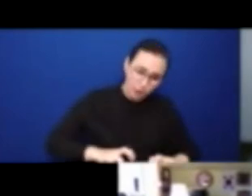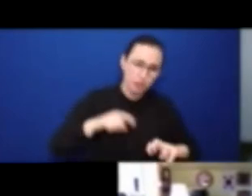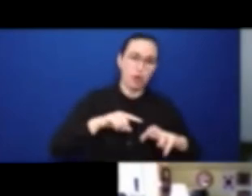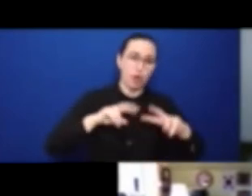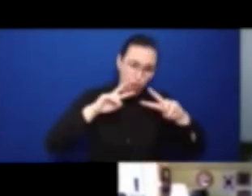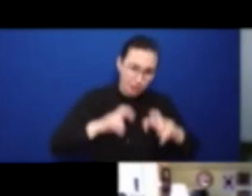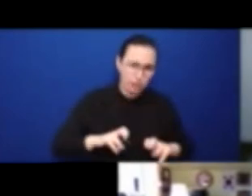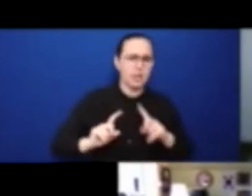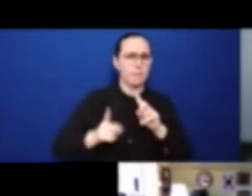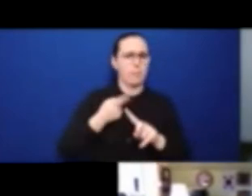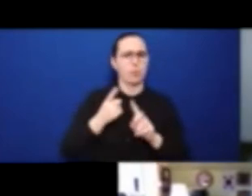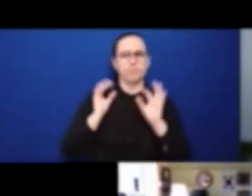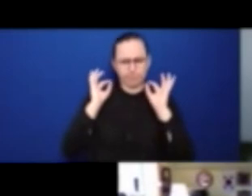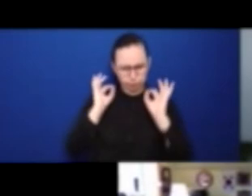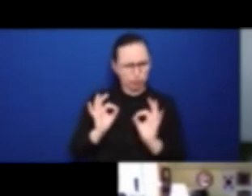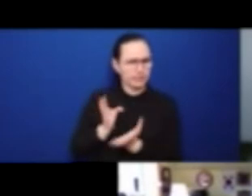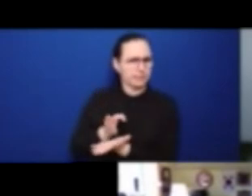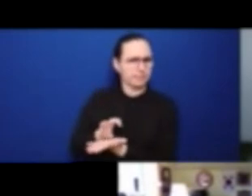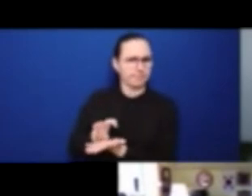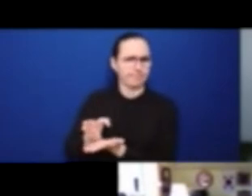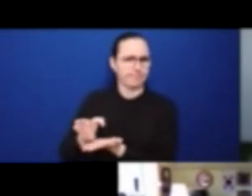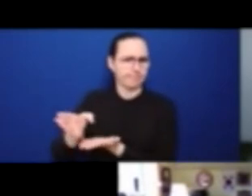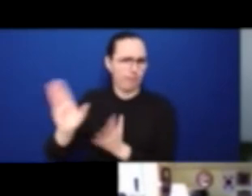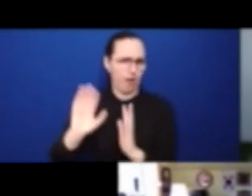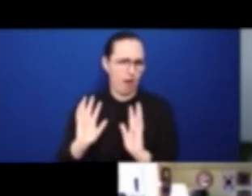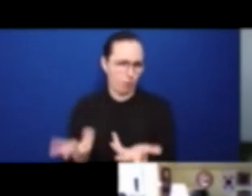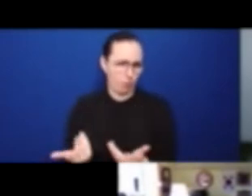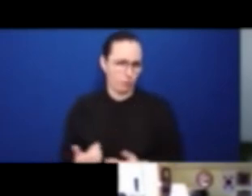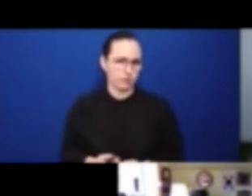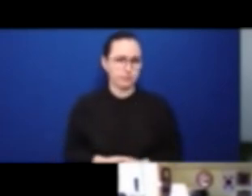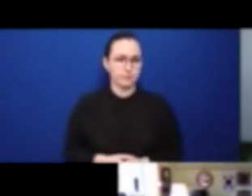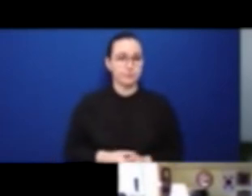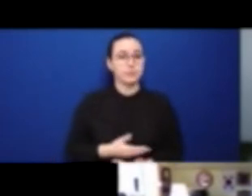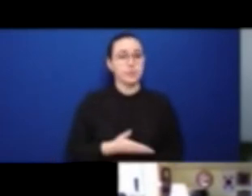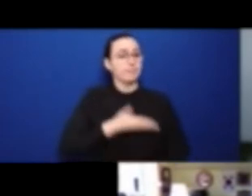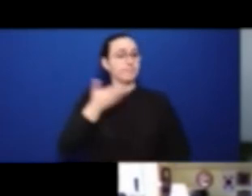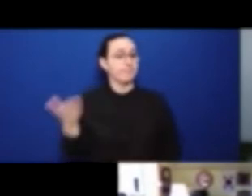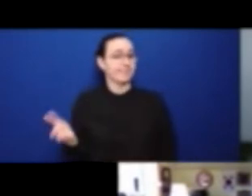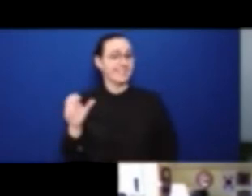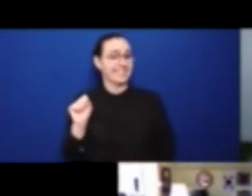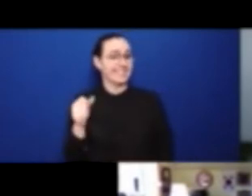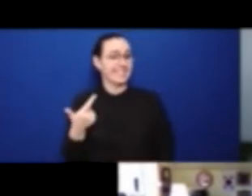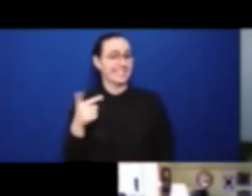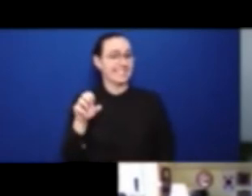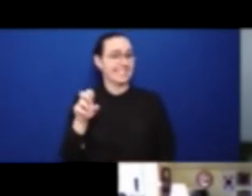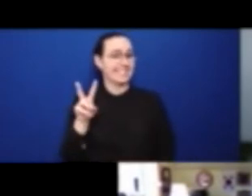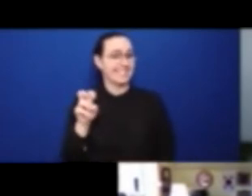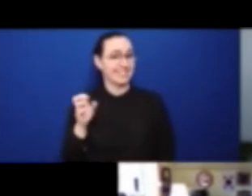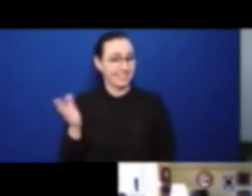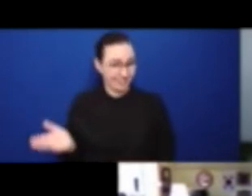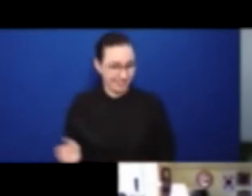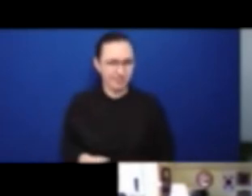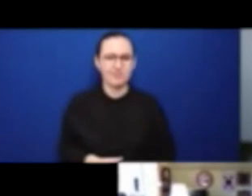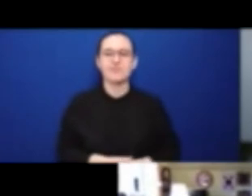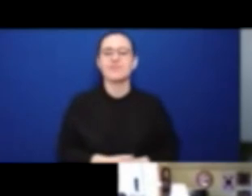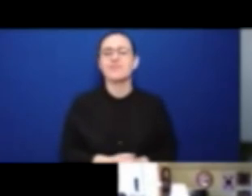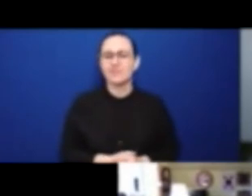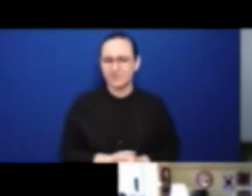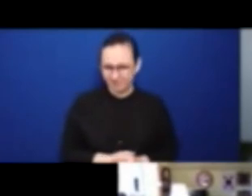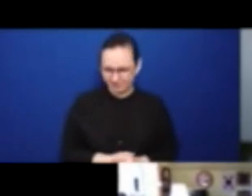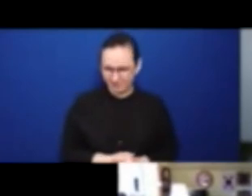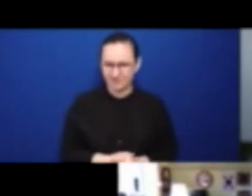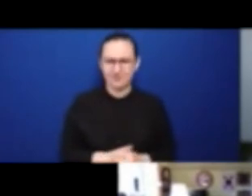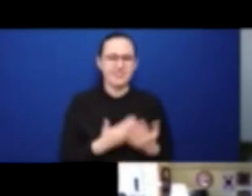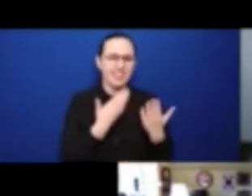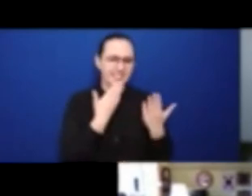Thank you very much, Janet. Always interested to hear what you have to say. And now, as they say on TV, we should go back